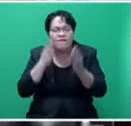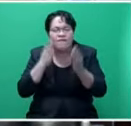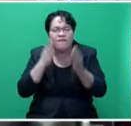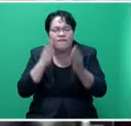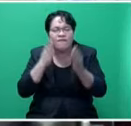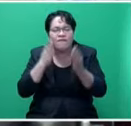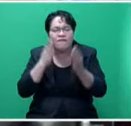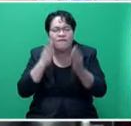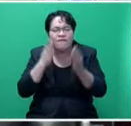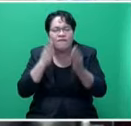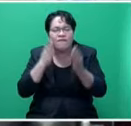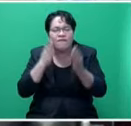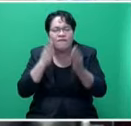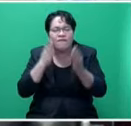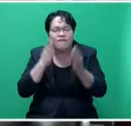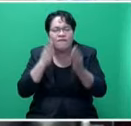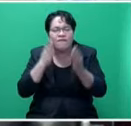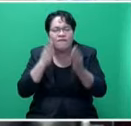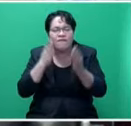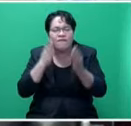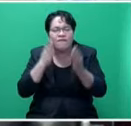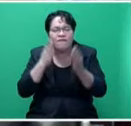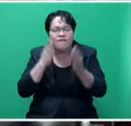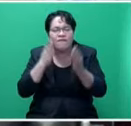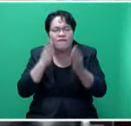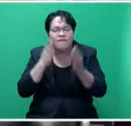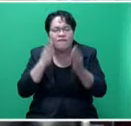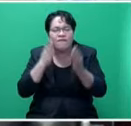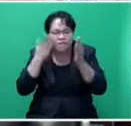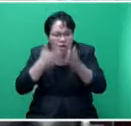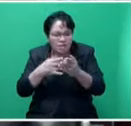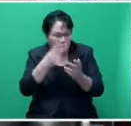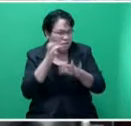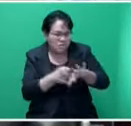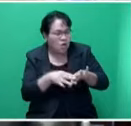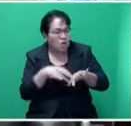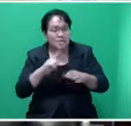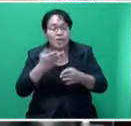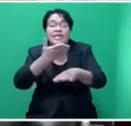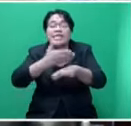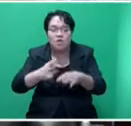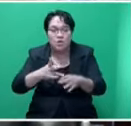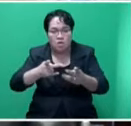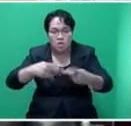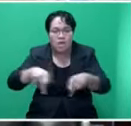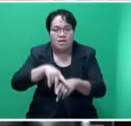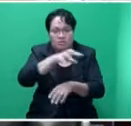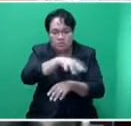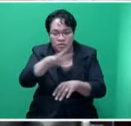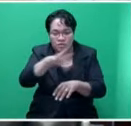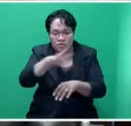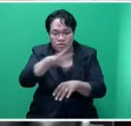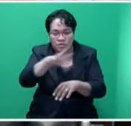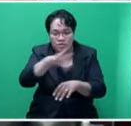this bill does is the current access